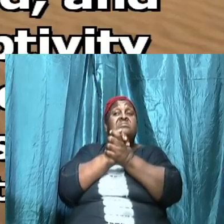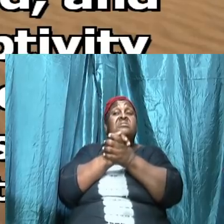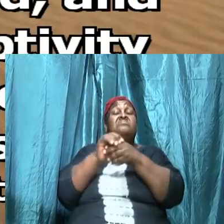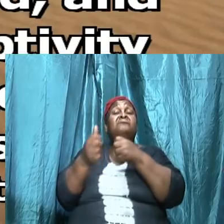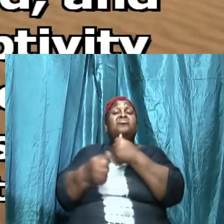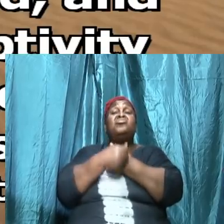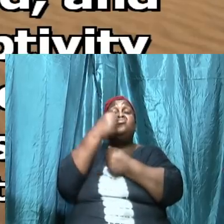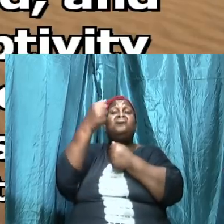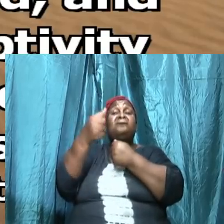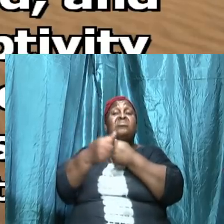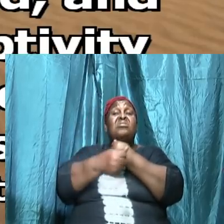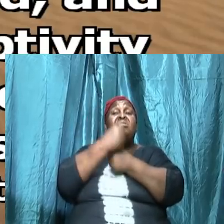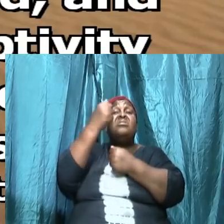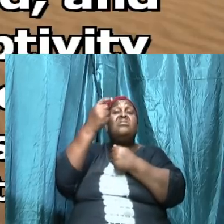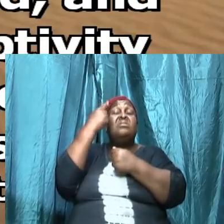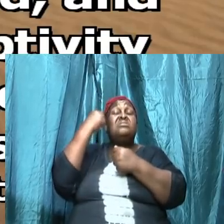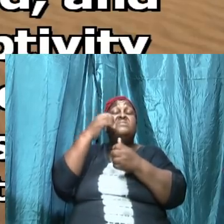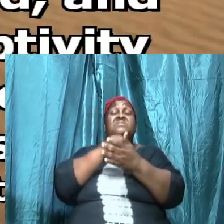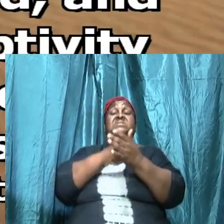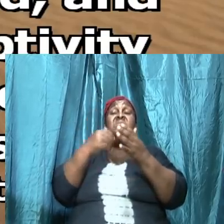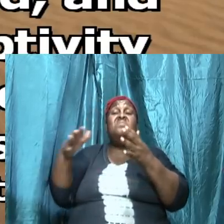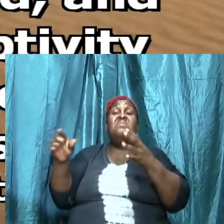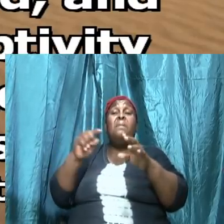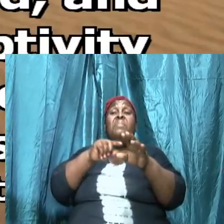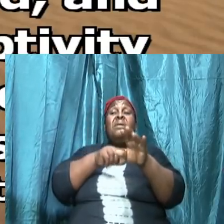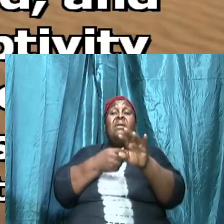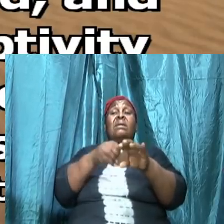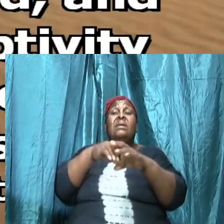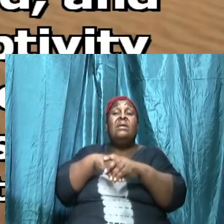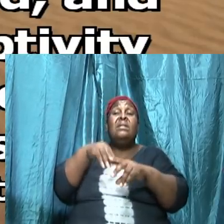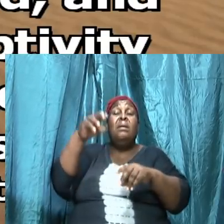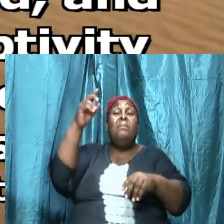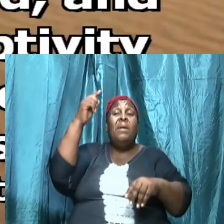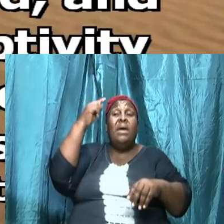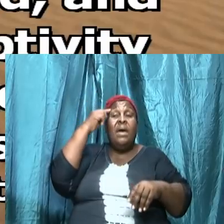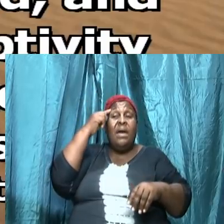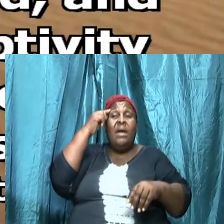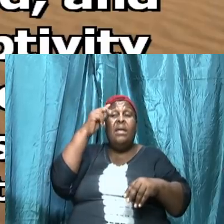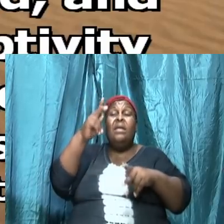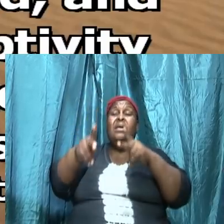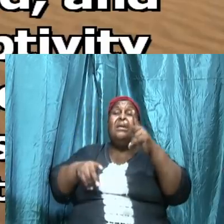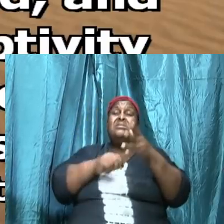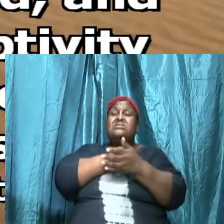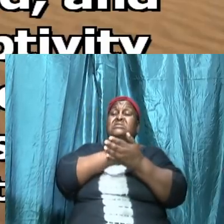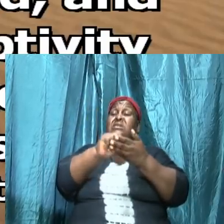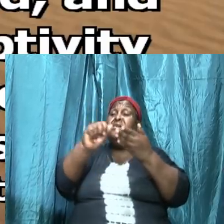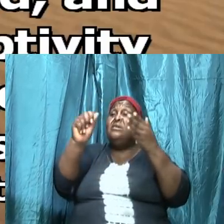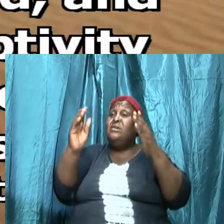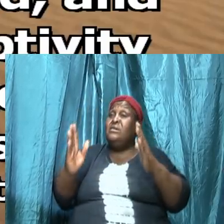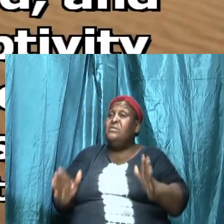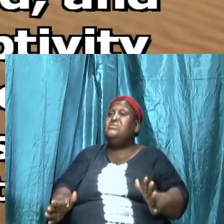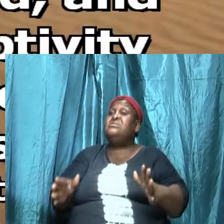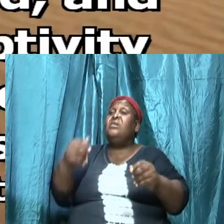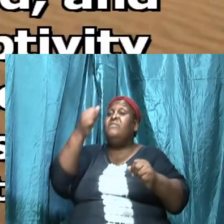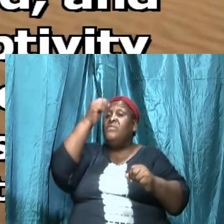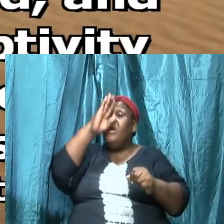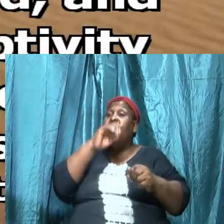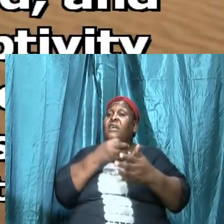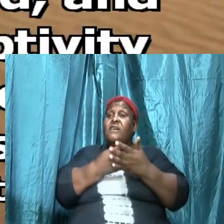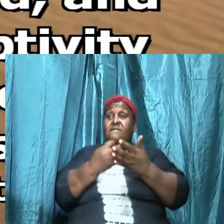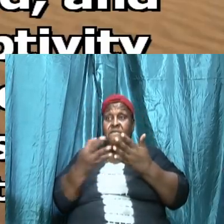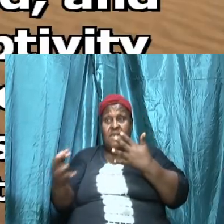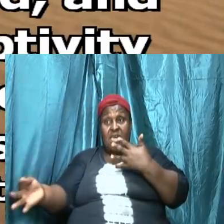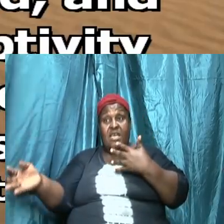something that started in the mind and the saints of God fail to recognize that they must take